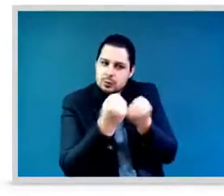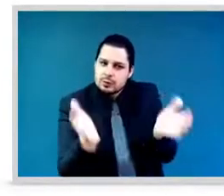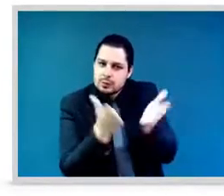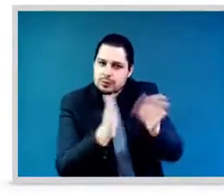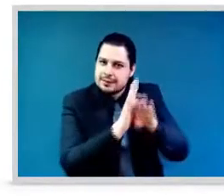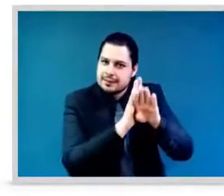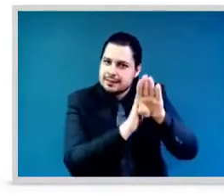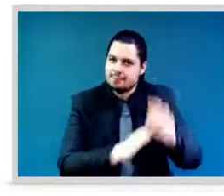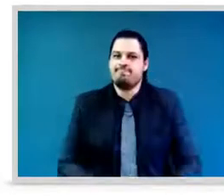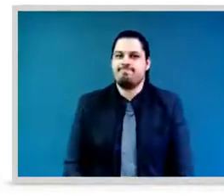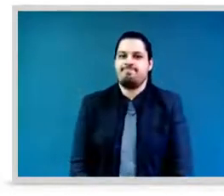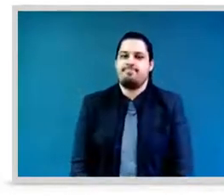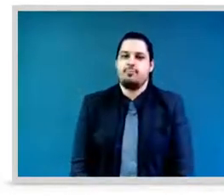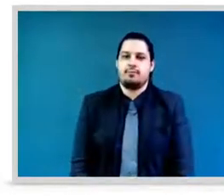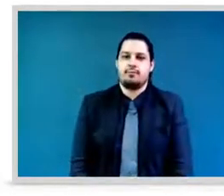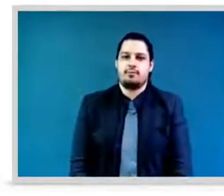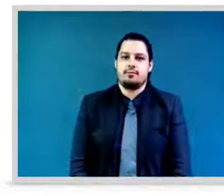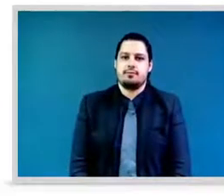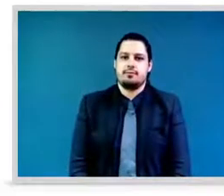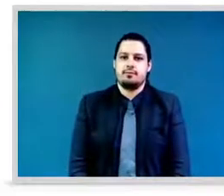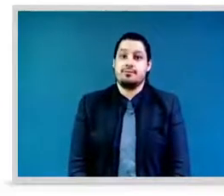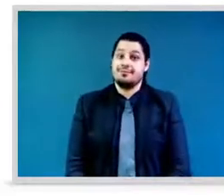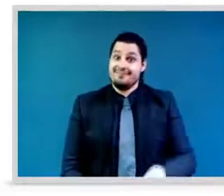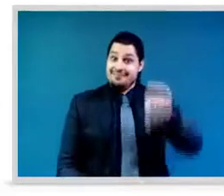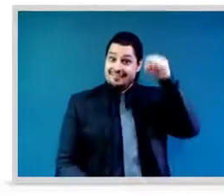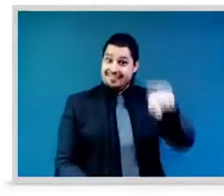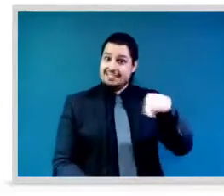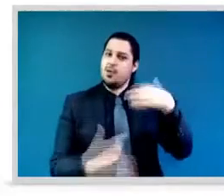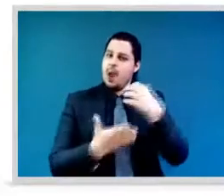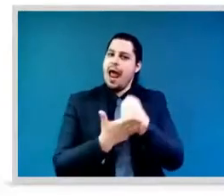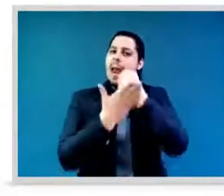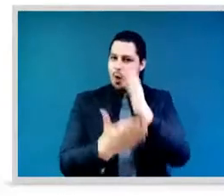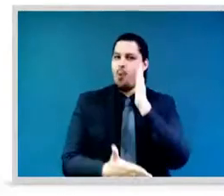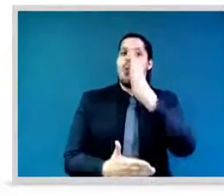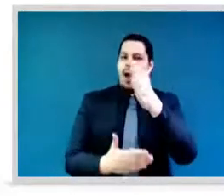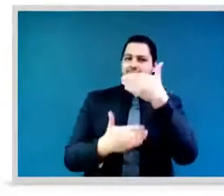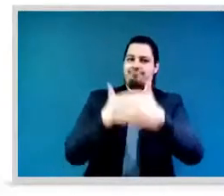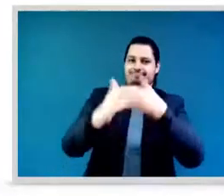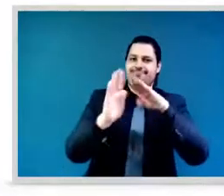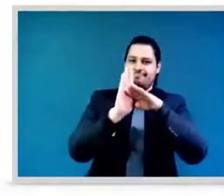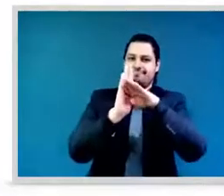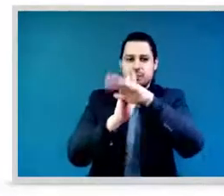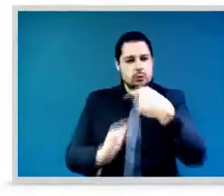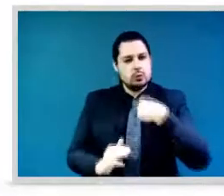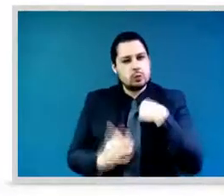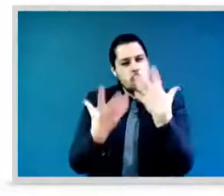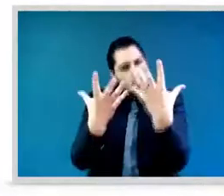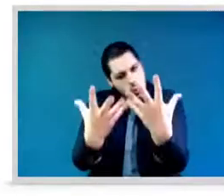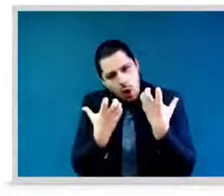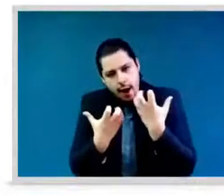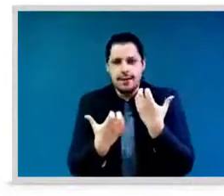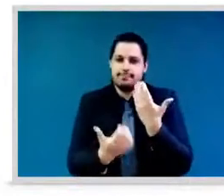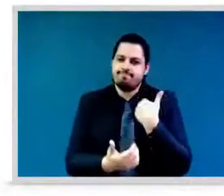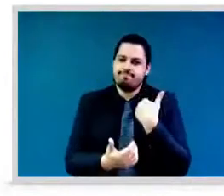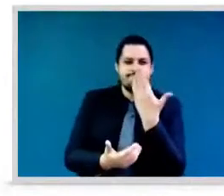the progresses. And the last point I like what I want to make is we have moved in many, many, many,